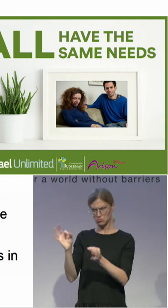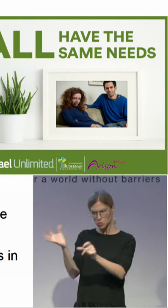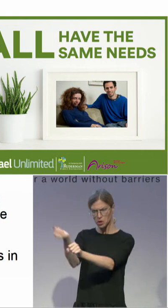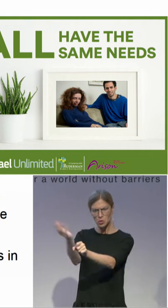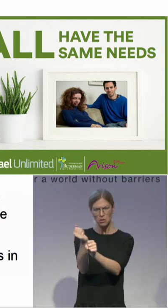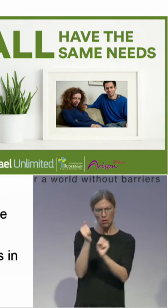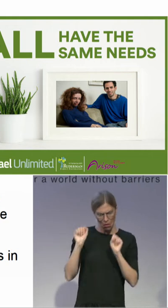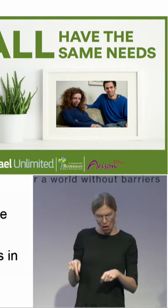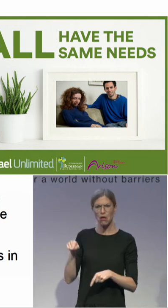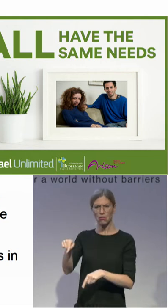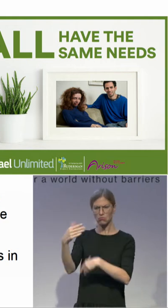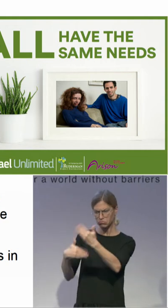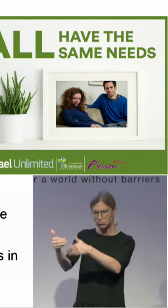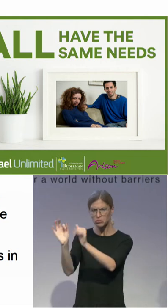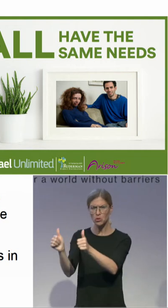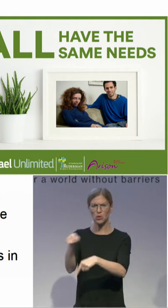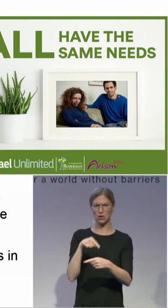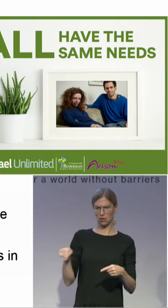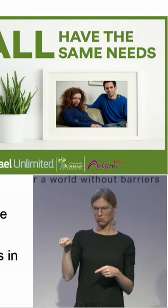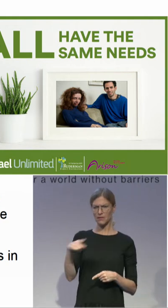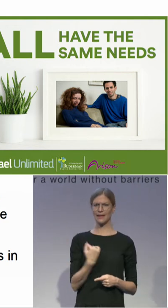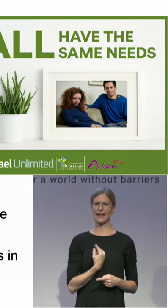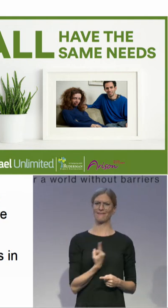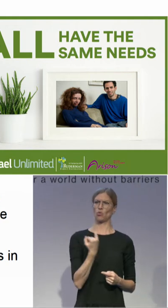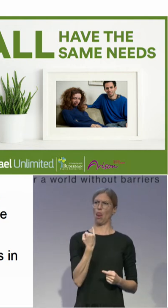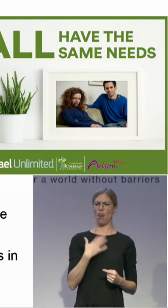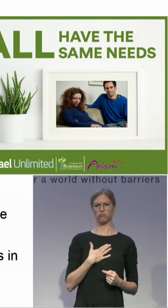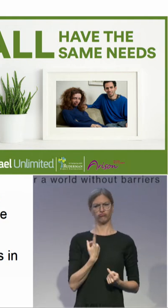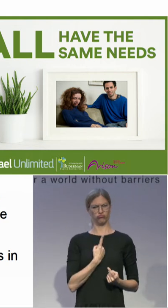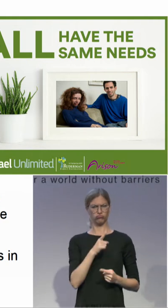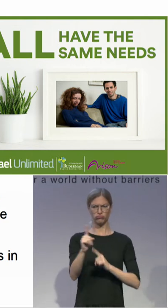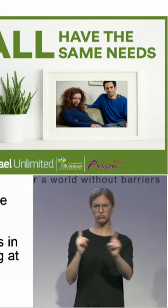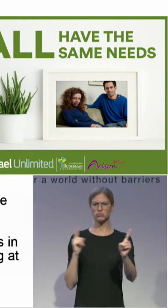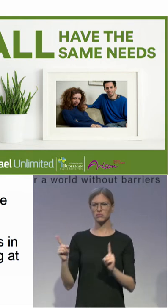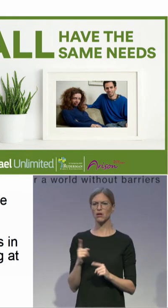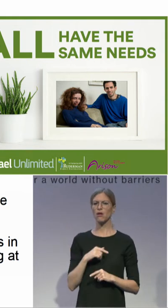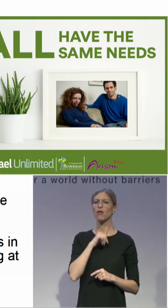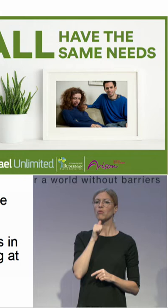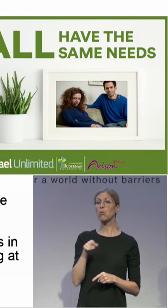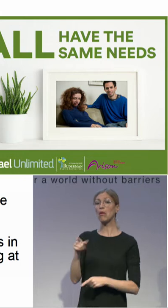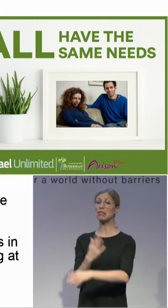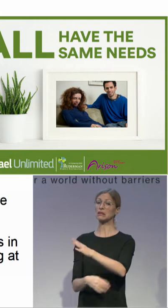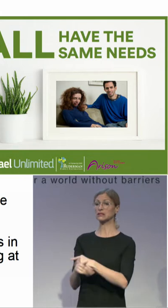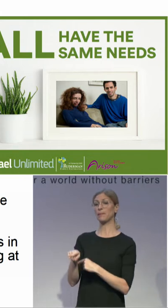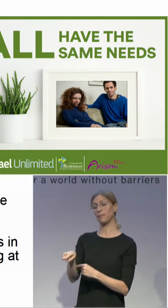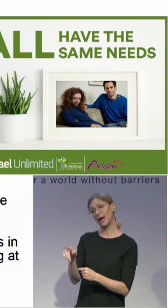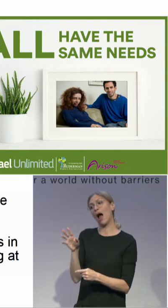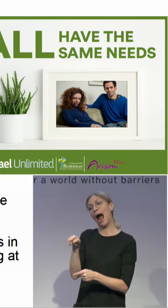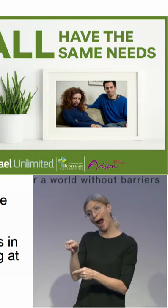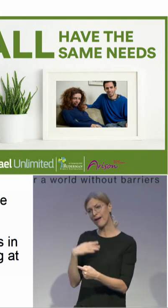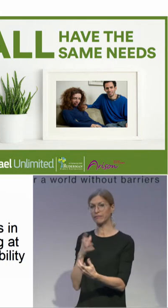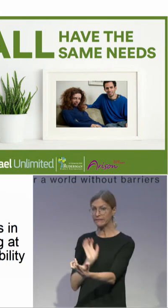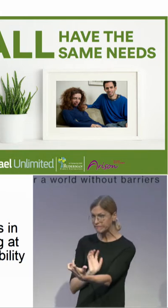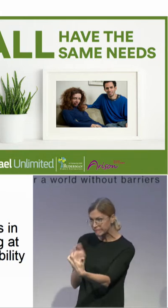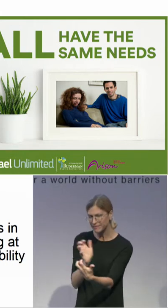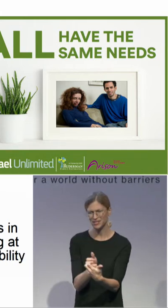looking at the person, looking at what he needs rather than the kinds of disability he has. And Taylor made the